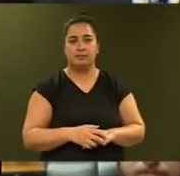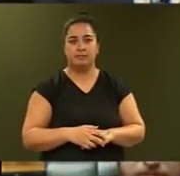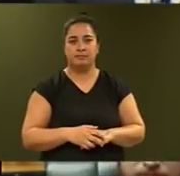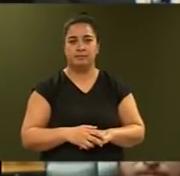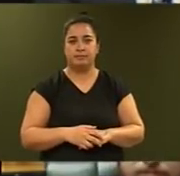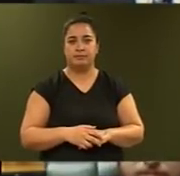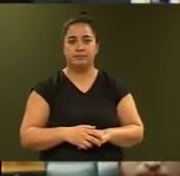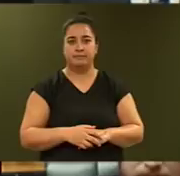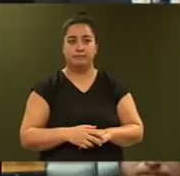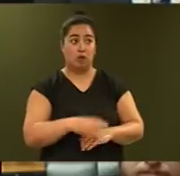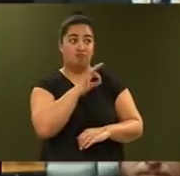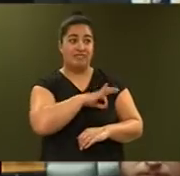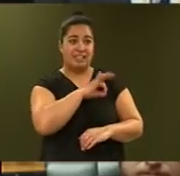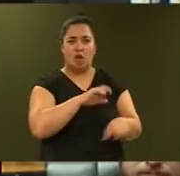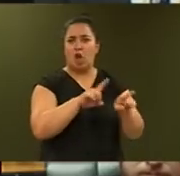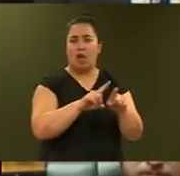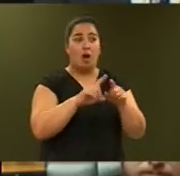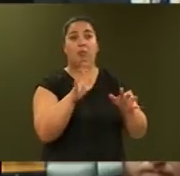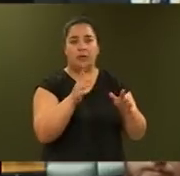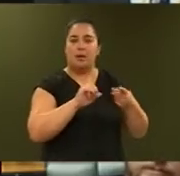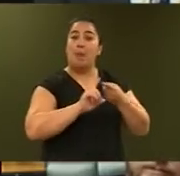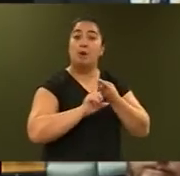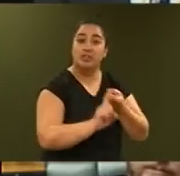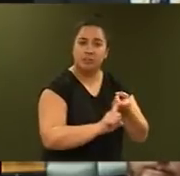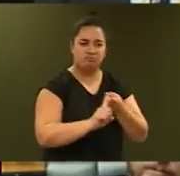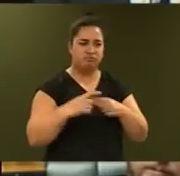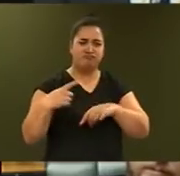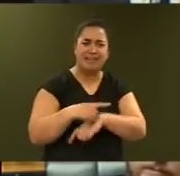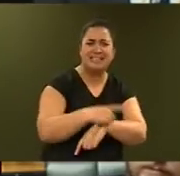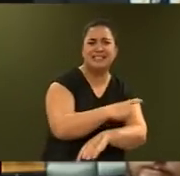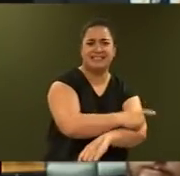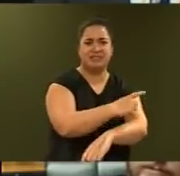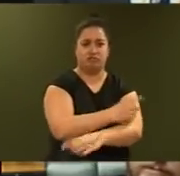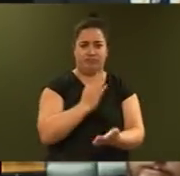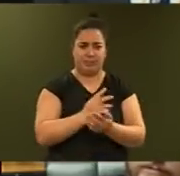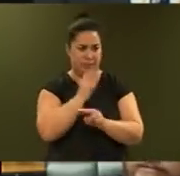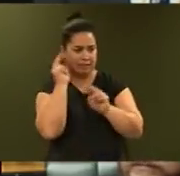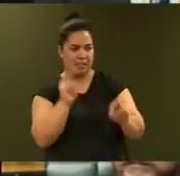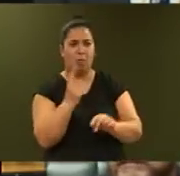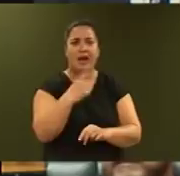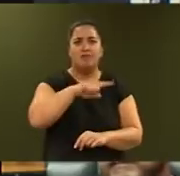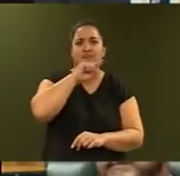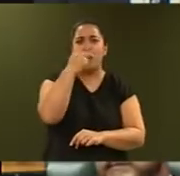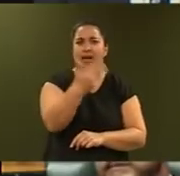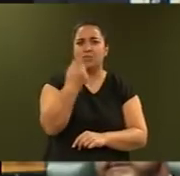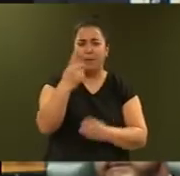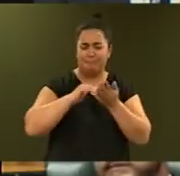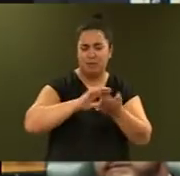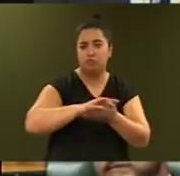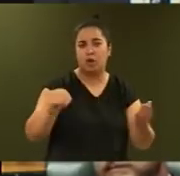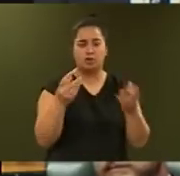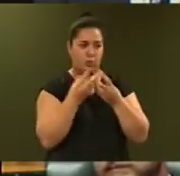Predators such as possums, rats and mice are firmly in our sights with more than $81 million going towards predator control.